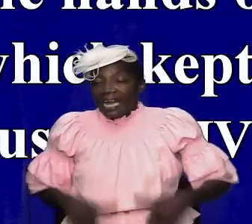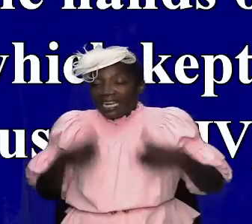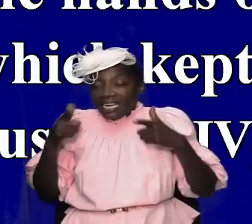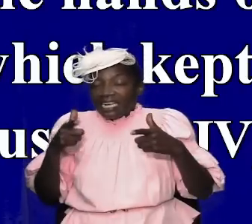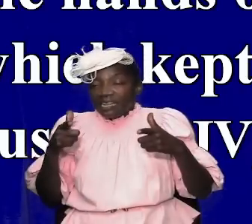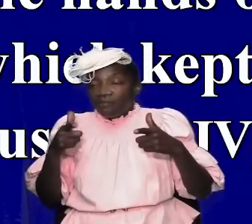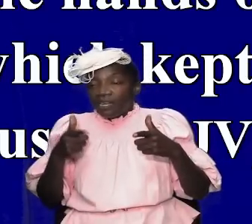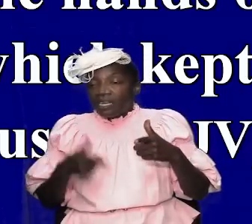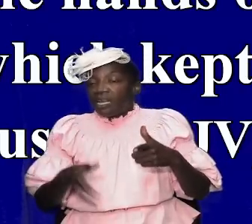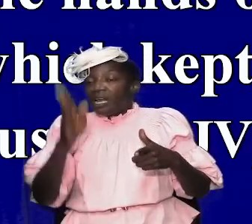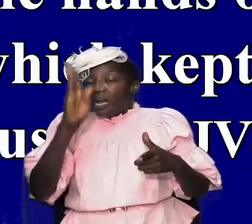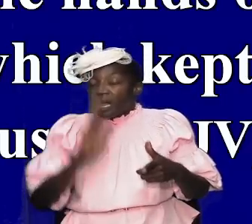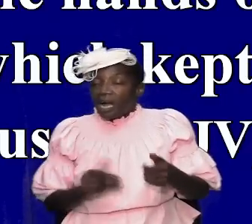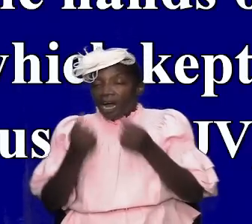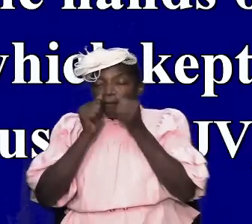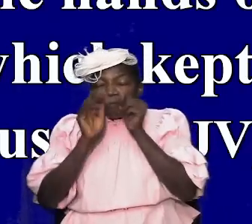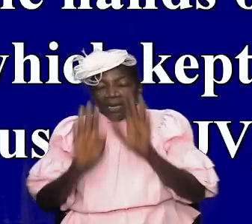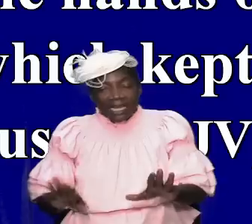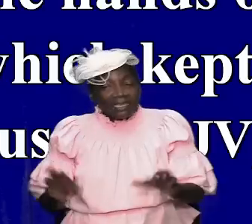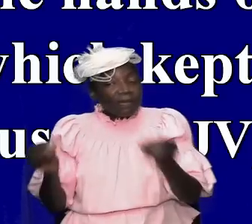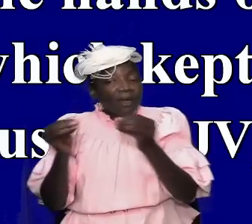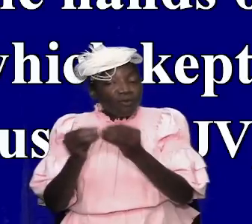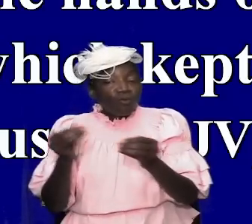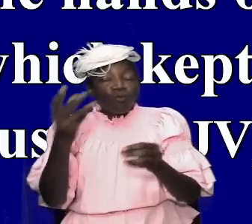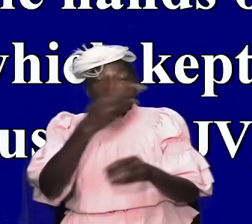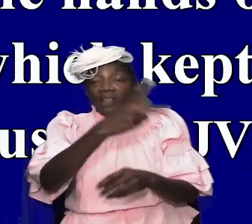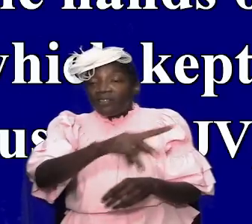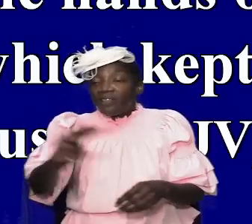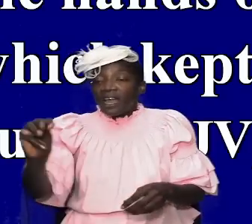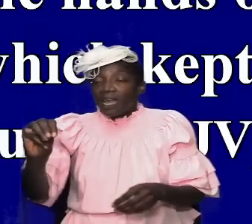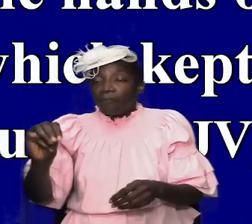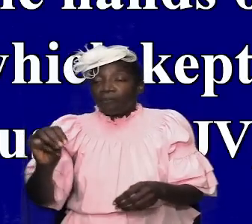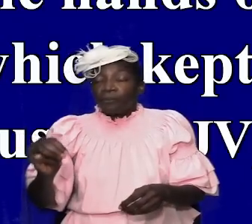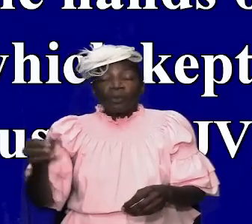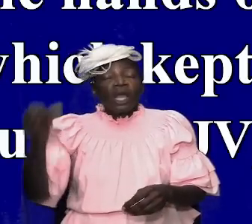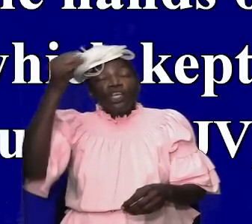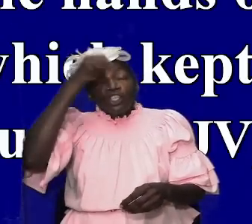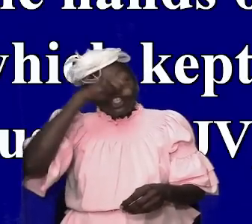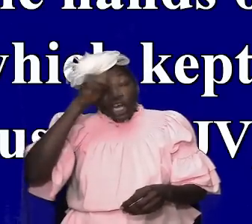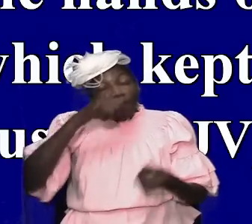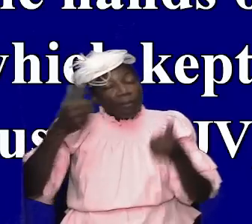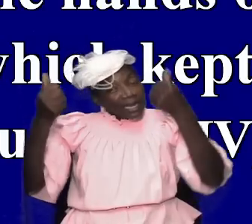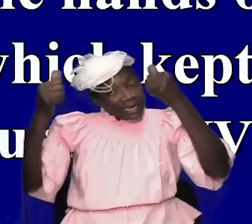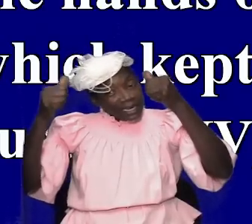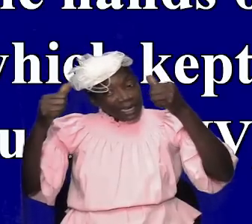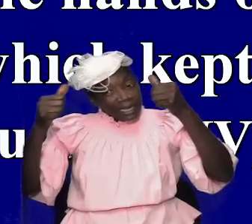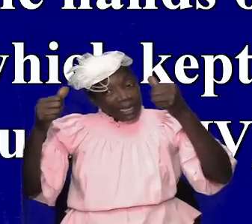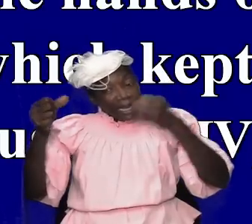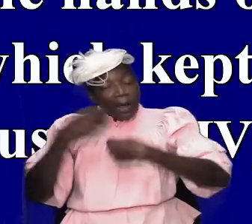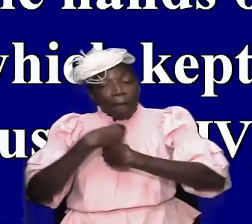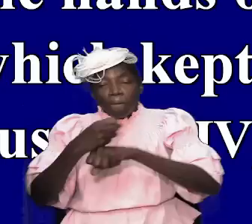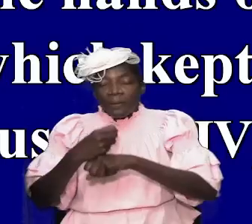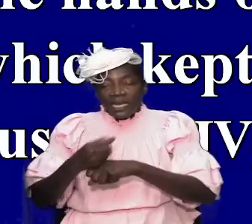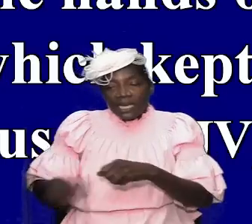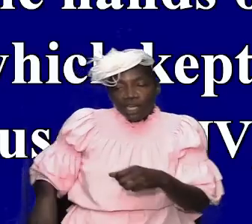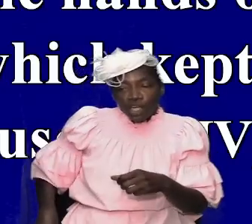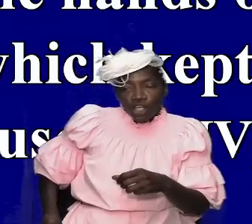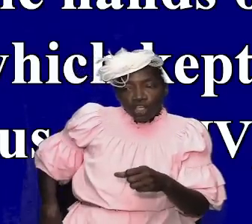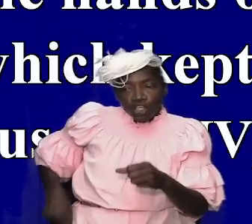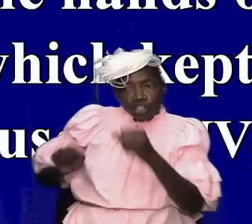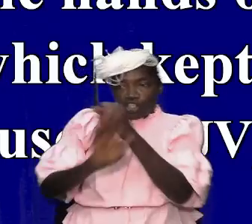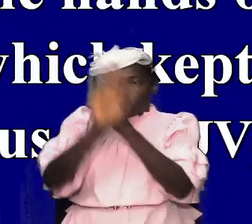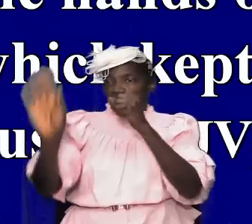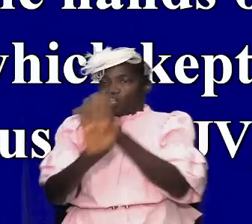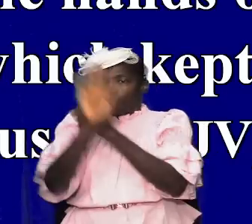them god blessed them and god was with them and solomon was able to make shields of gold